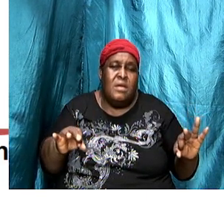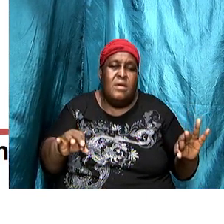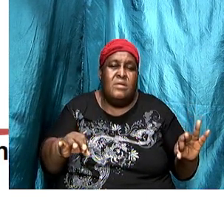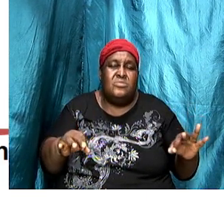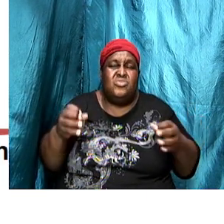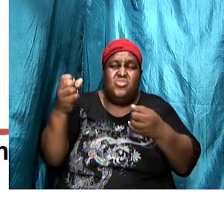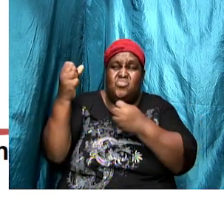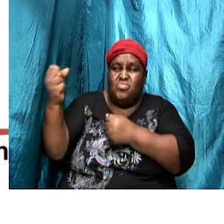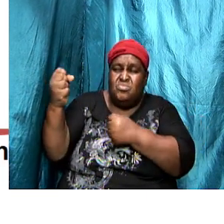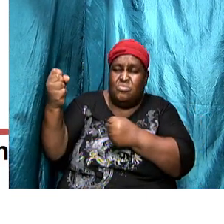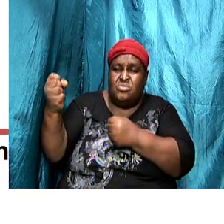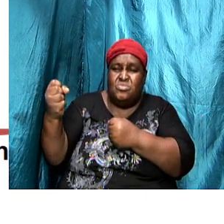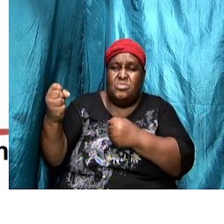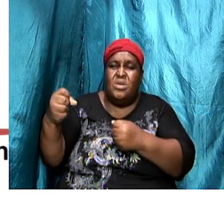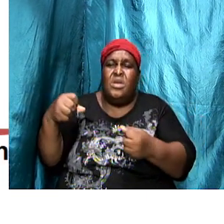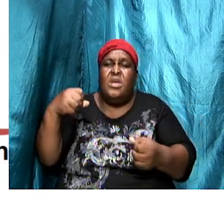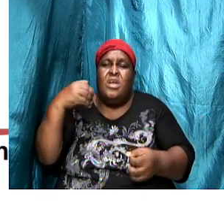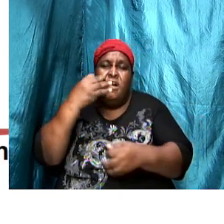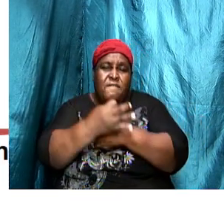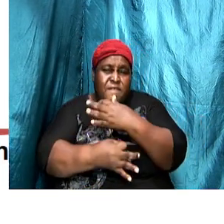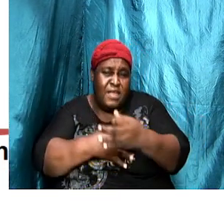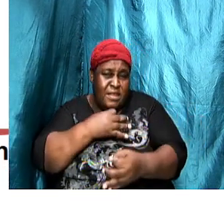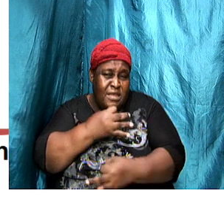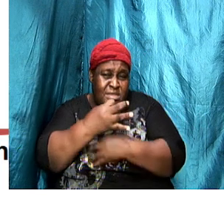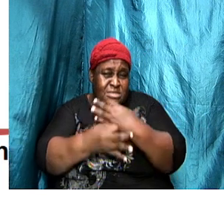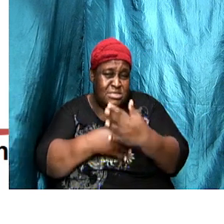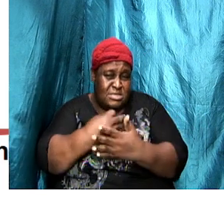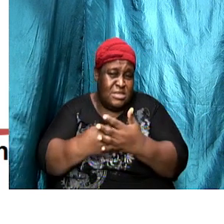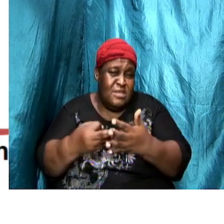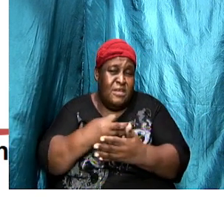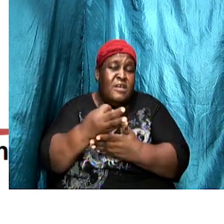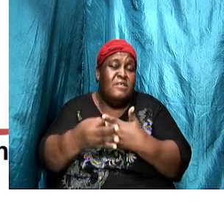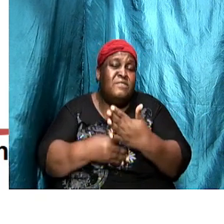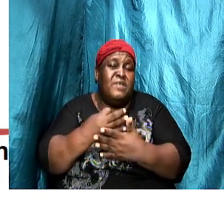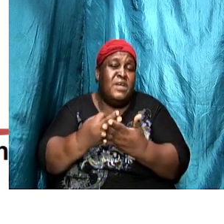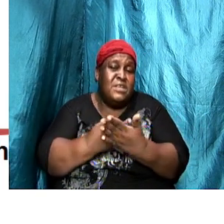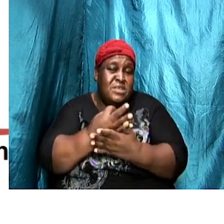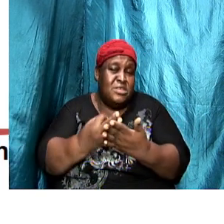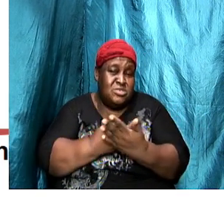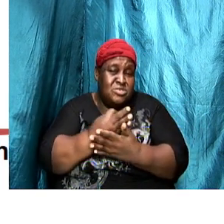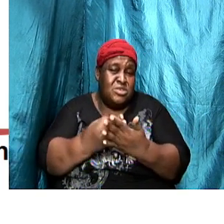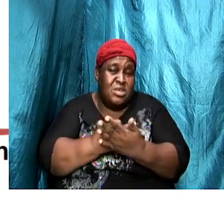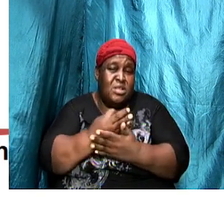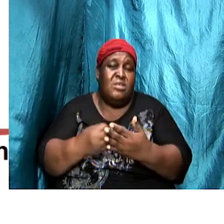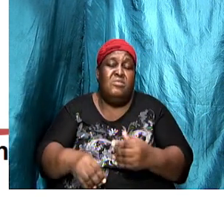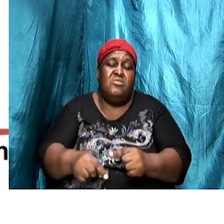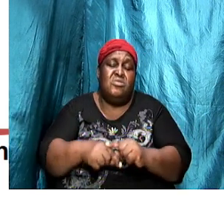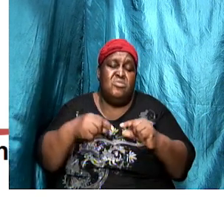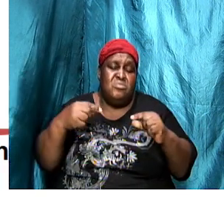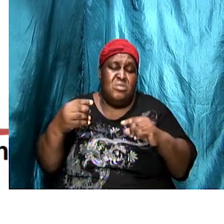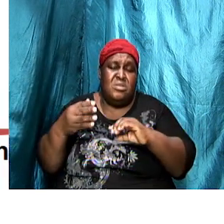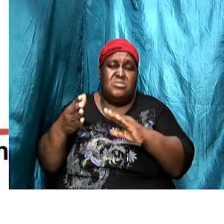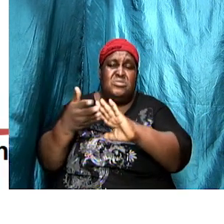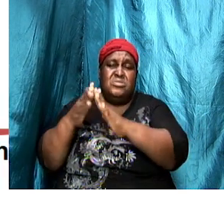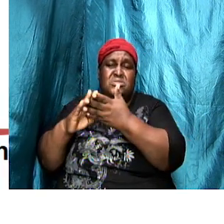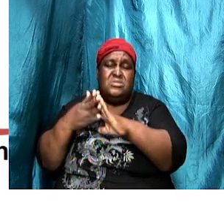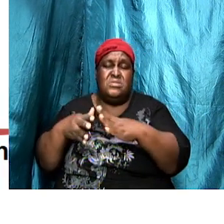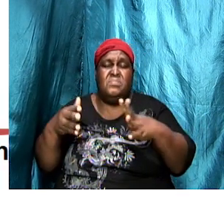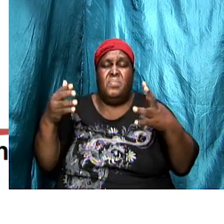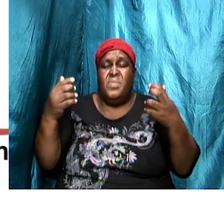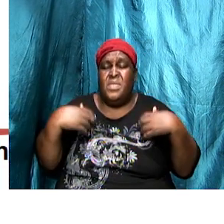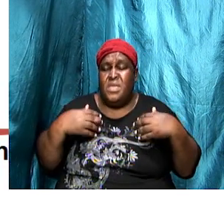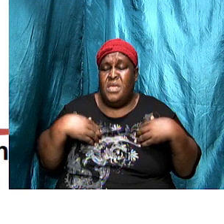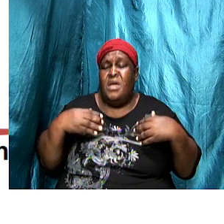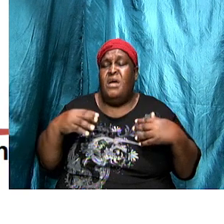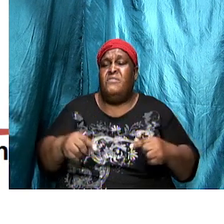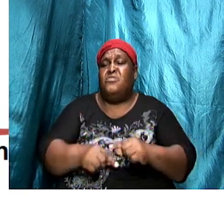income yes that city had a great temple dedicated to Diana